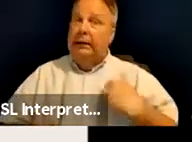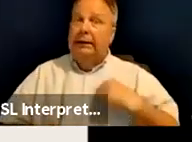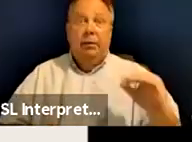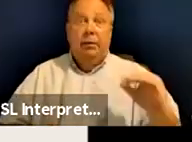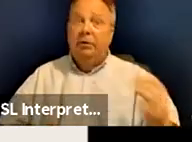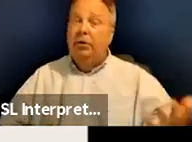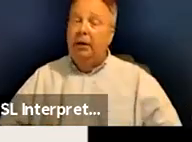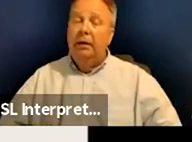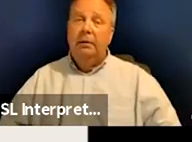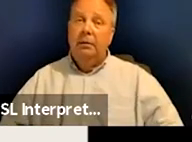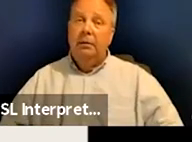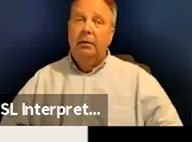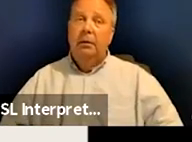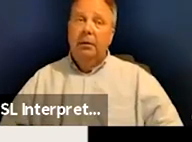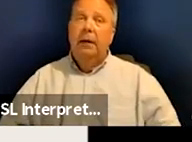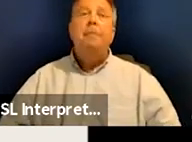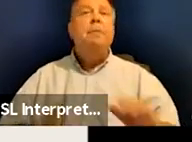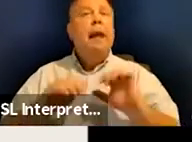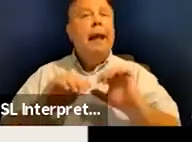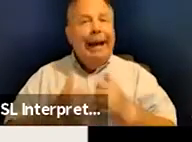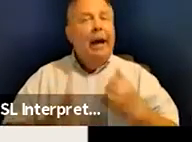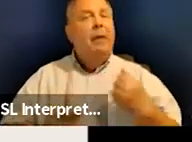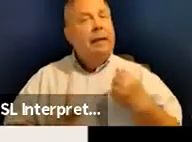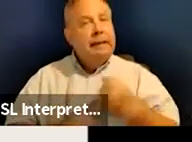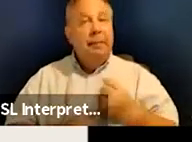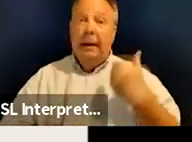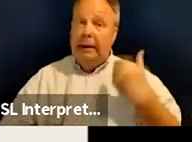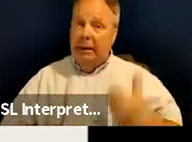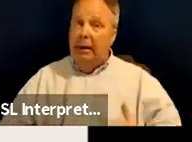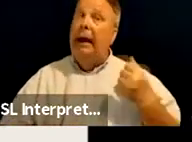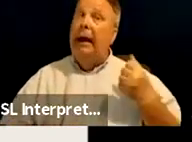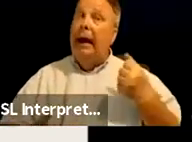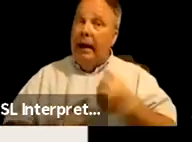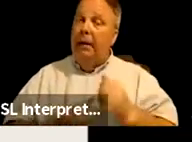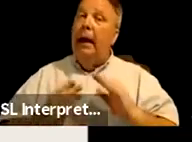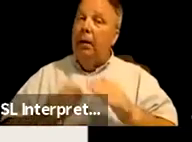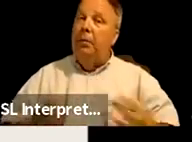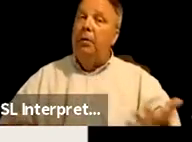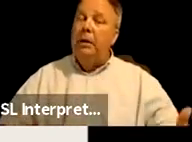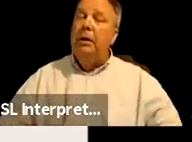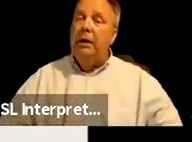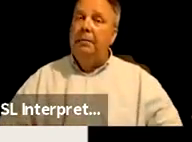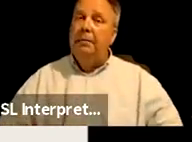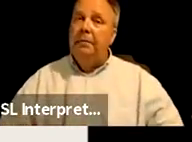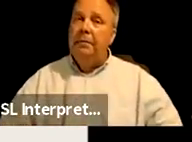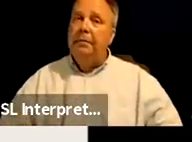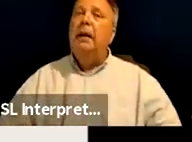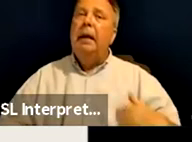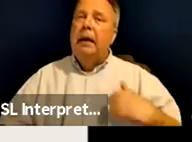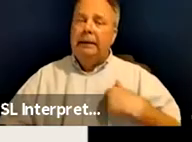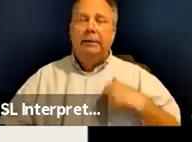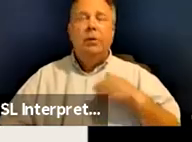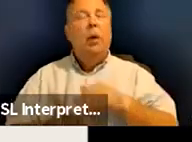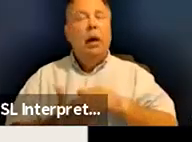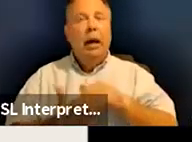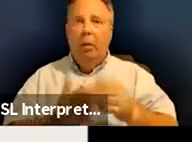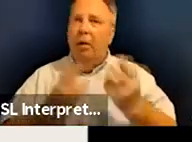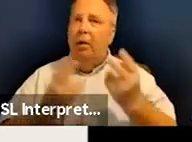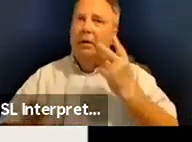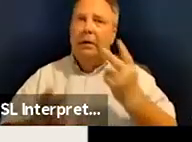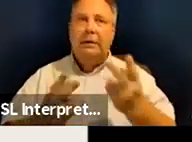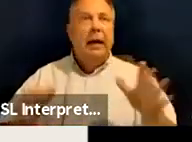and, and how that has impacted me and impacts our community. Um, so I quite often see just a